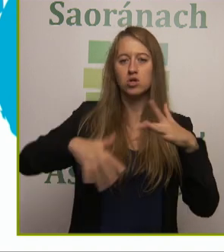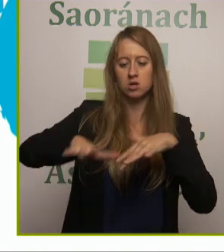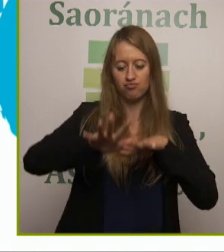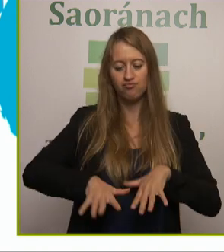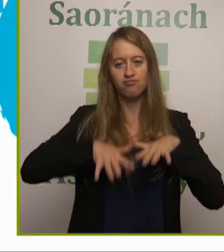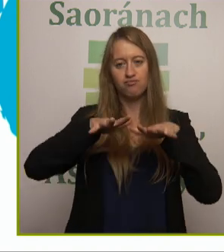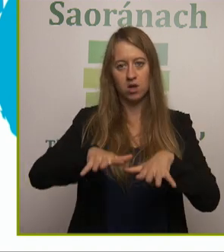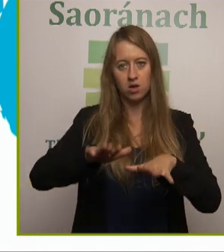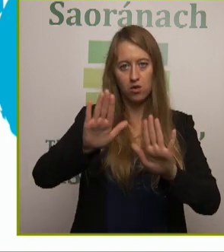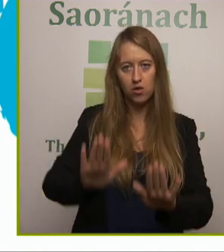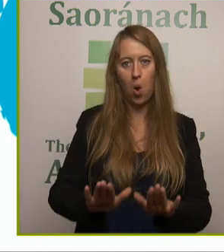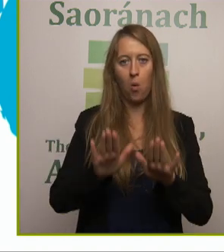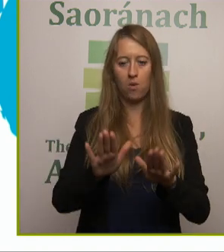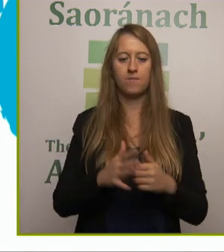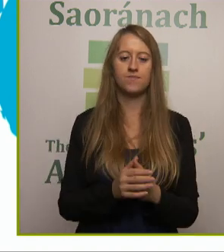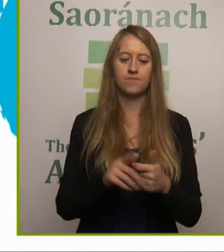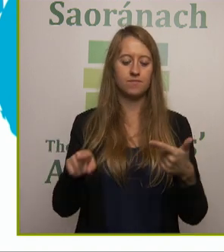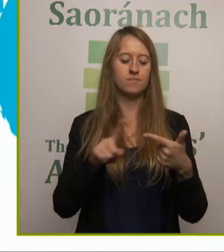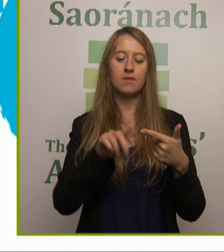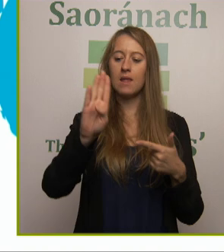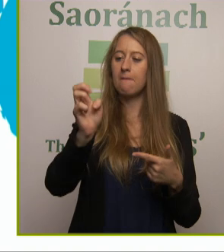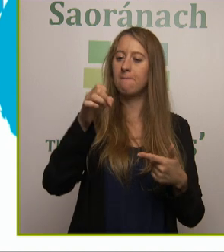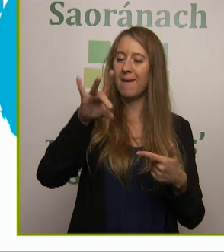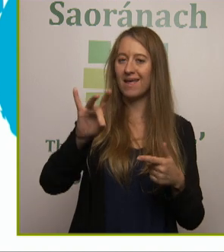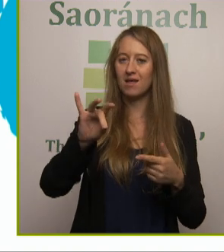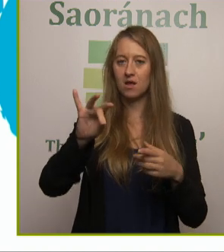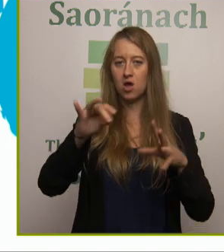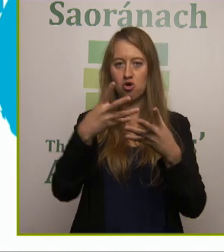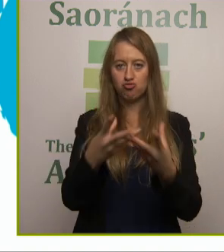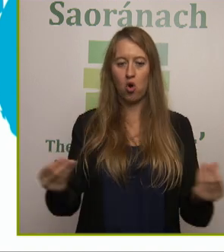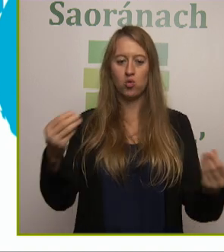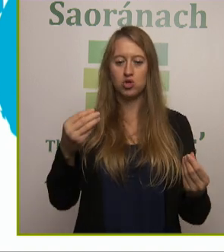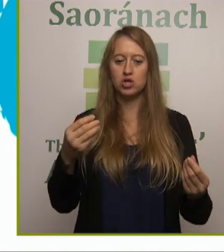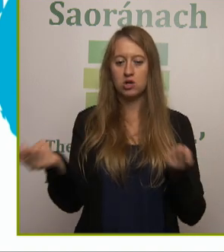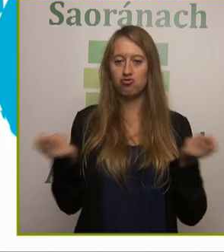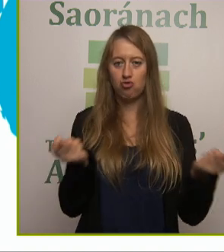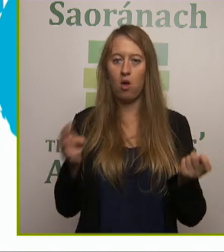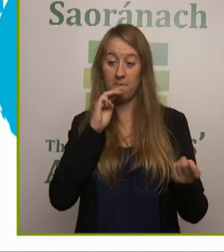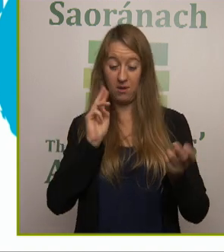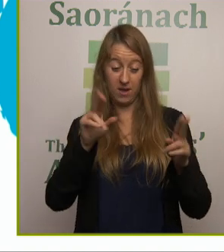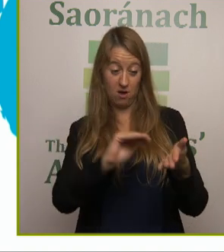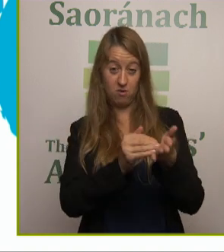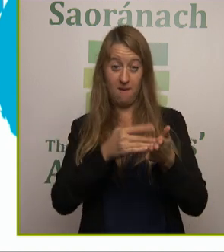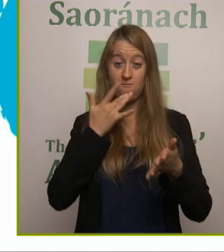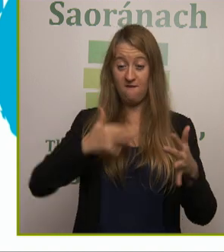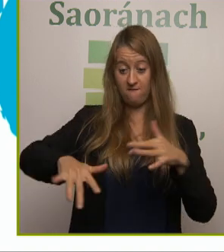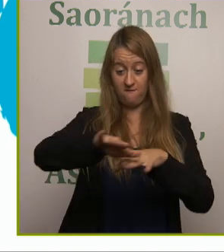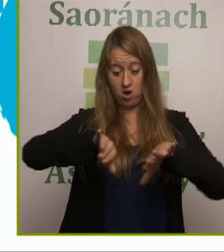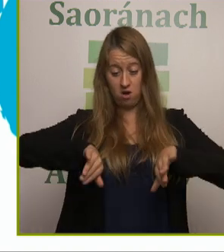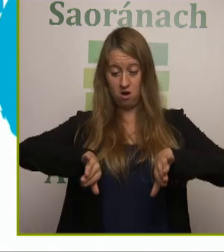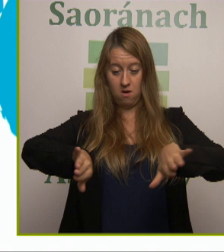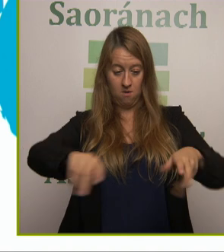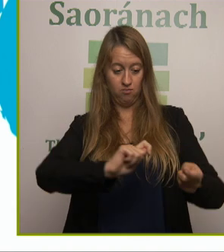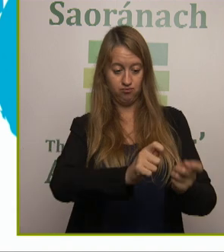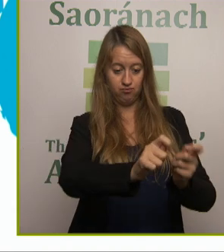projects where we're repairing banks which is helping to deal with sedimentation issues. We are doing some barrier